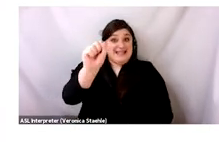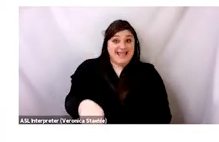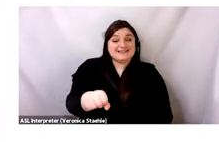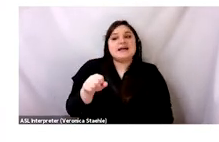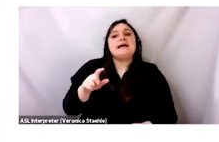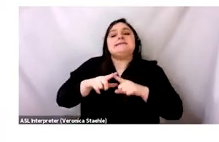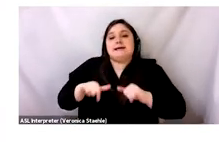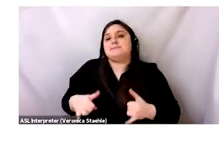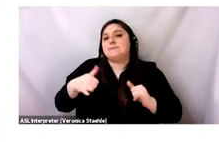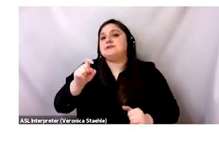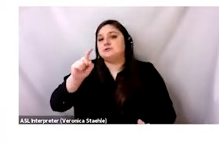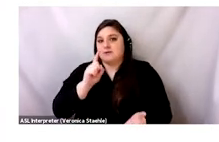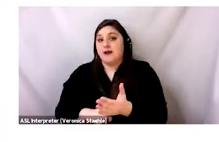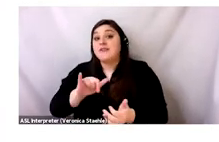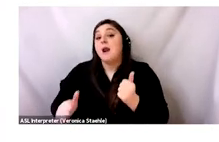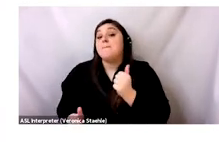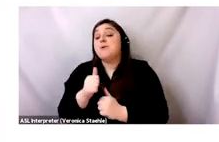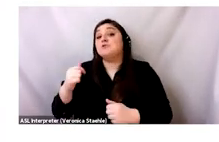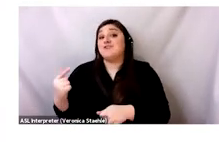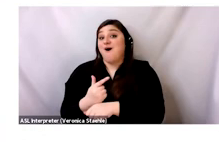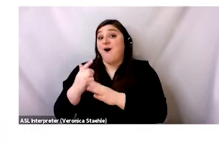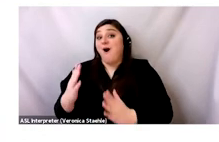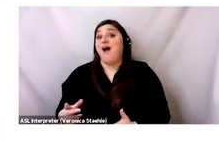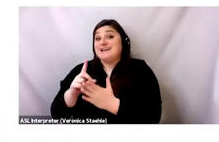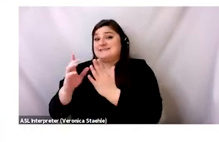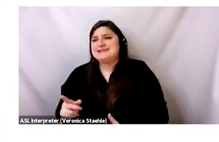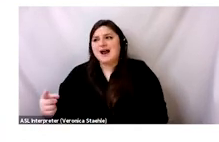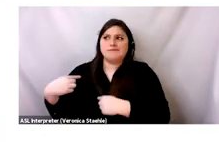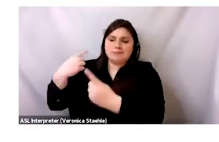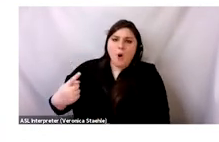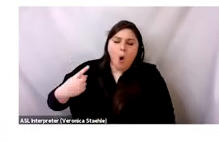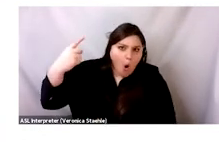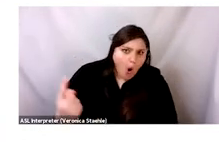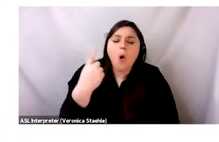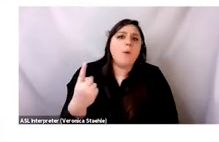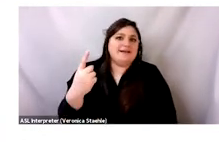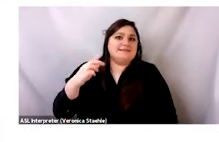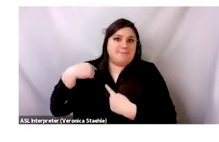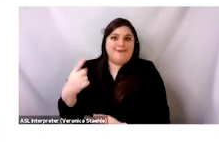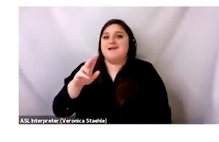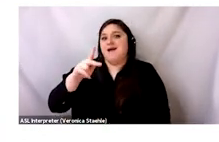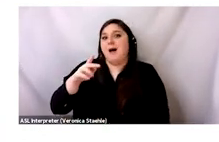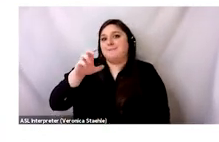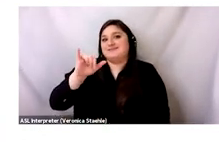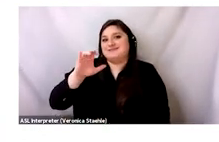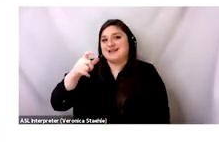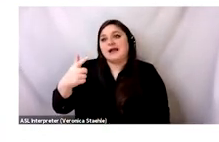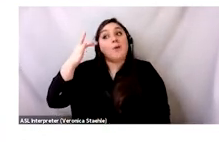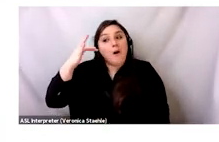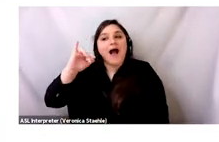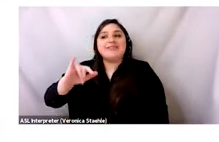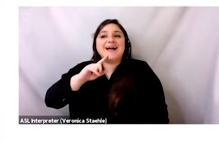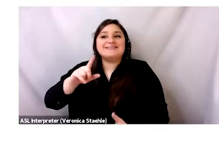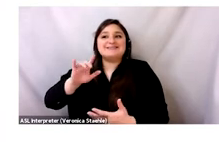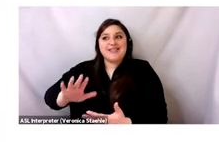big fan of upcycling. But we also need to recognize, you know, that most designers in Ghana have been upcycling their entire careers because